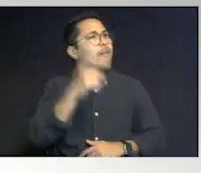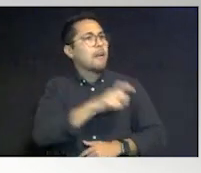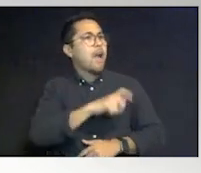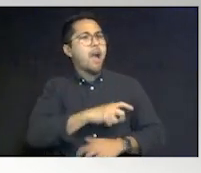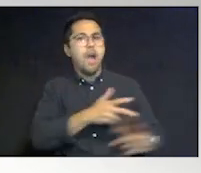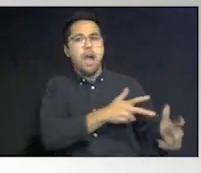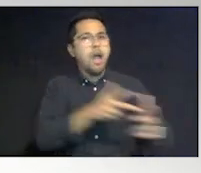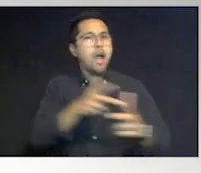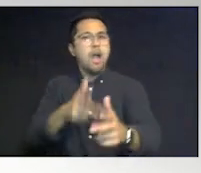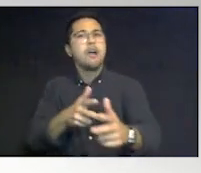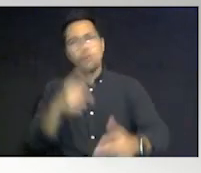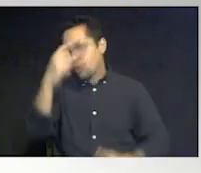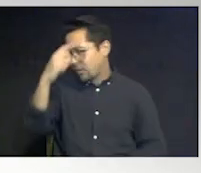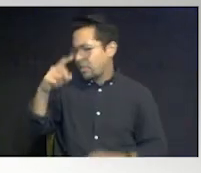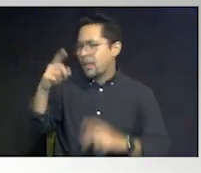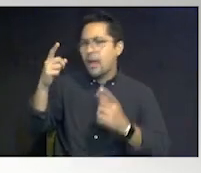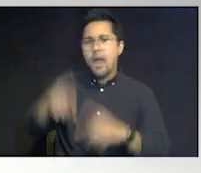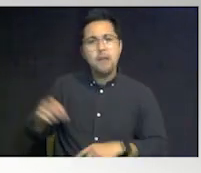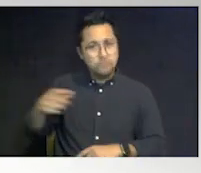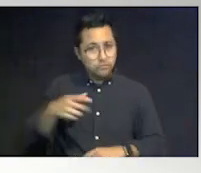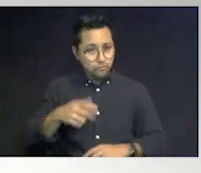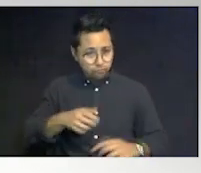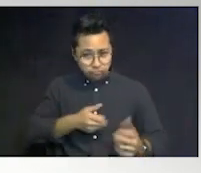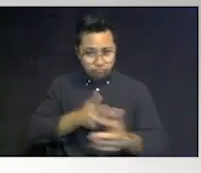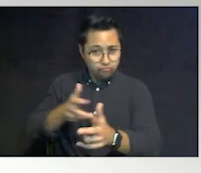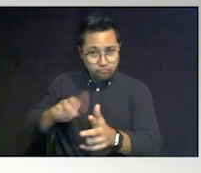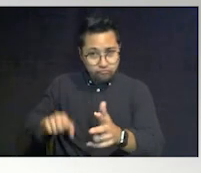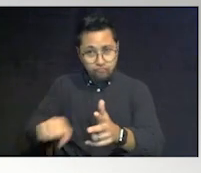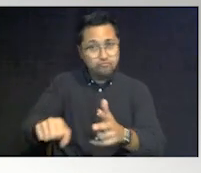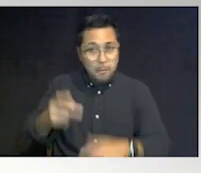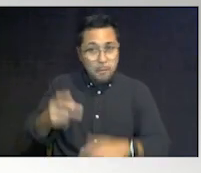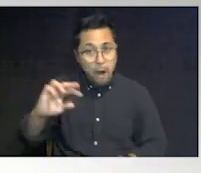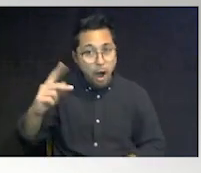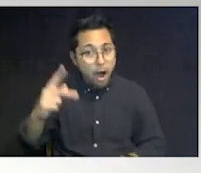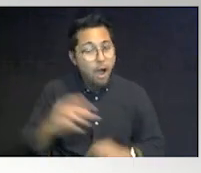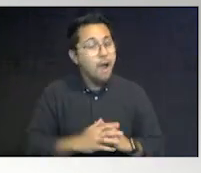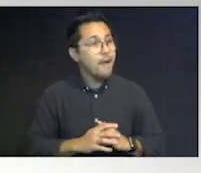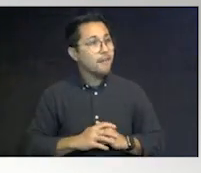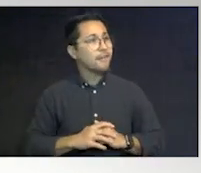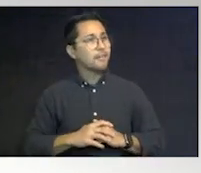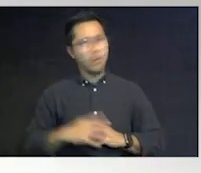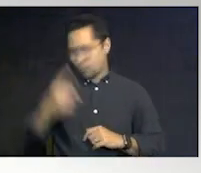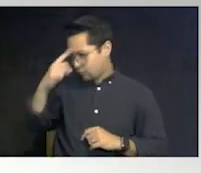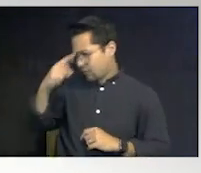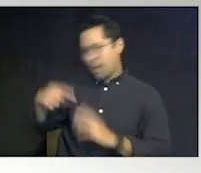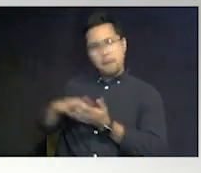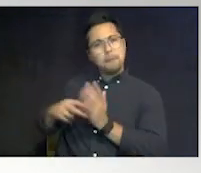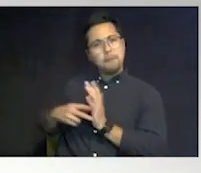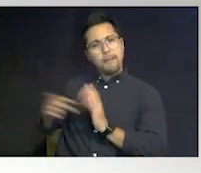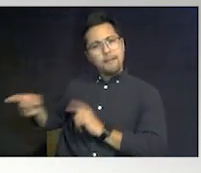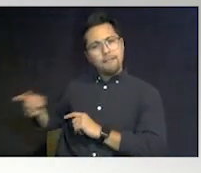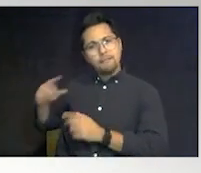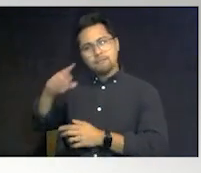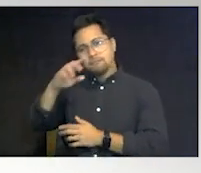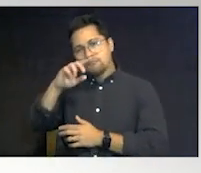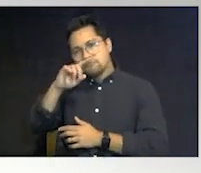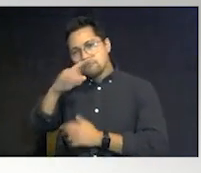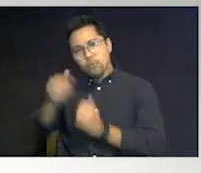you over? What do you do with that vehicle? Do you put it back in park? So what can they indicate to every individual with autism?